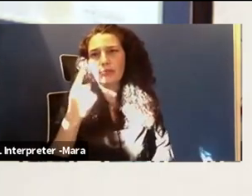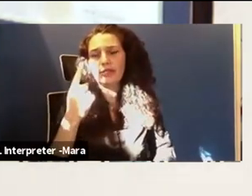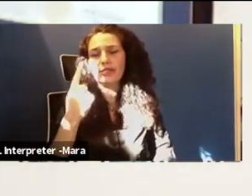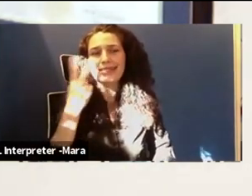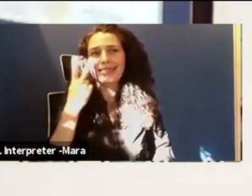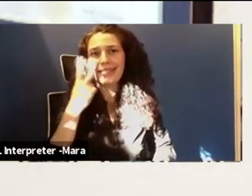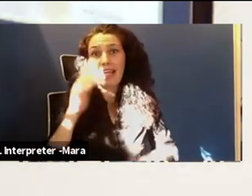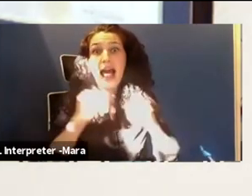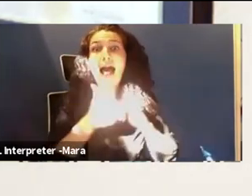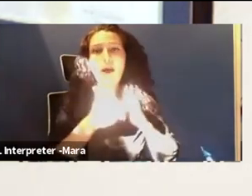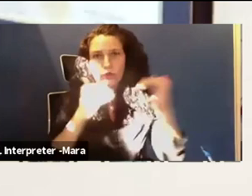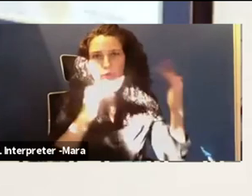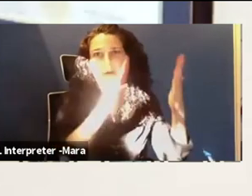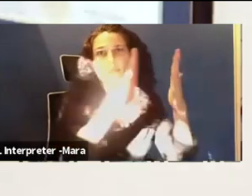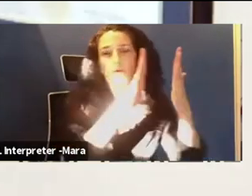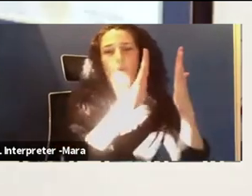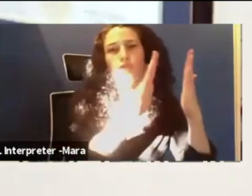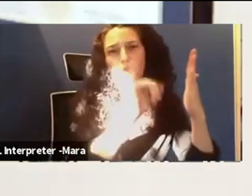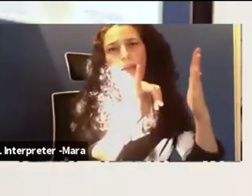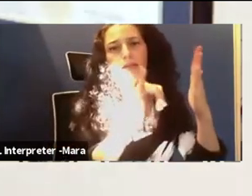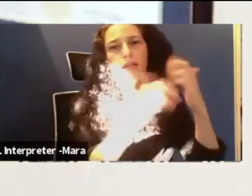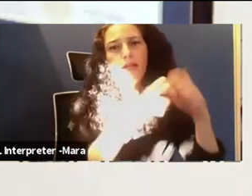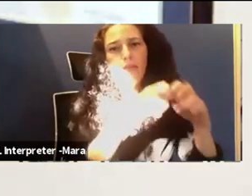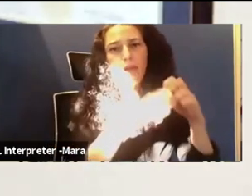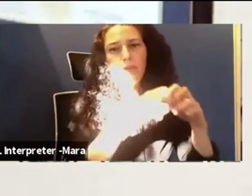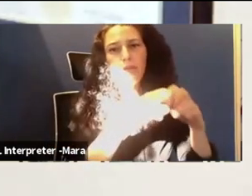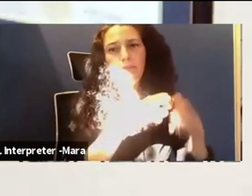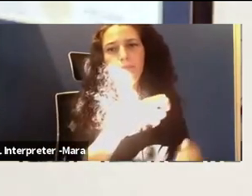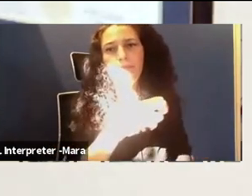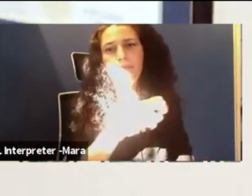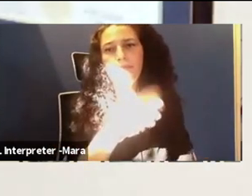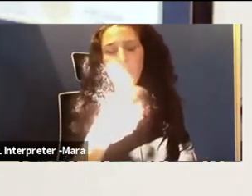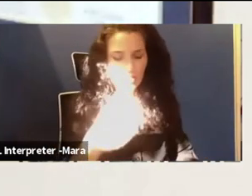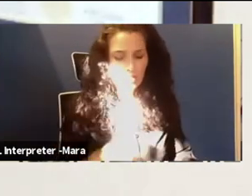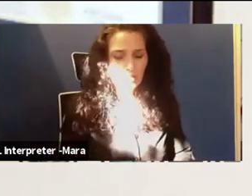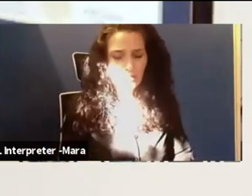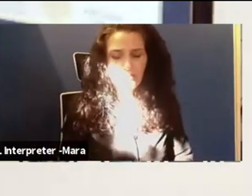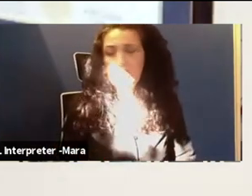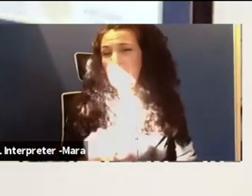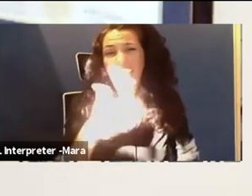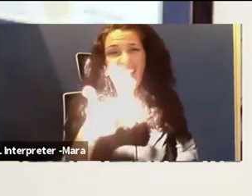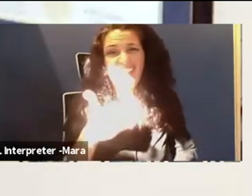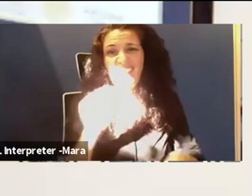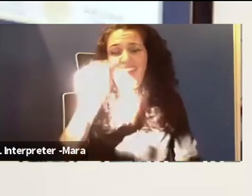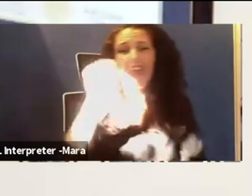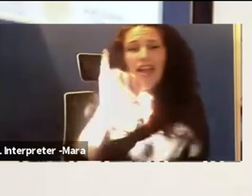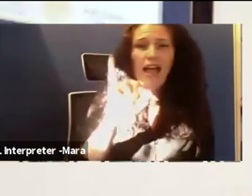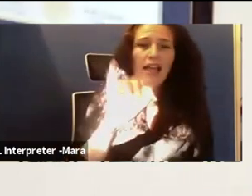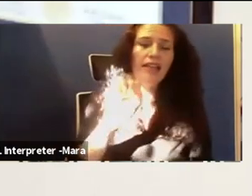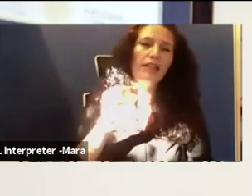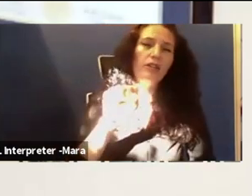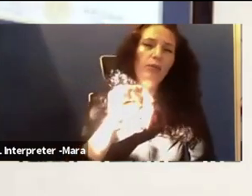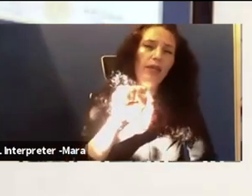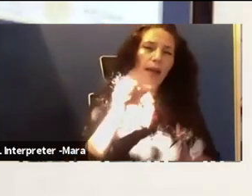might approach whatever problem it is you're trying to solve. And so the thing with AI can be applied to any field, but you have to figure out